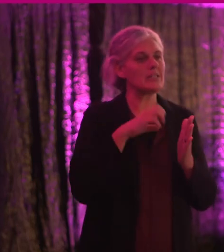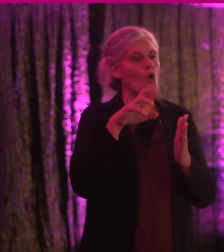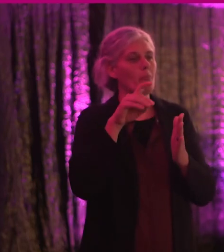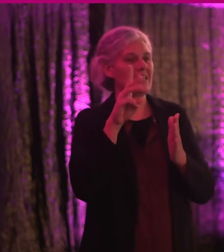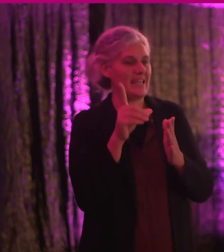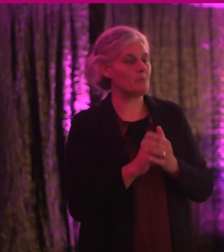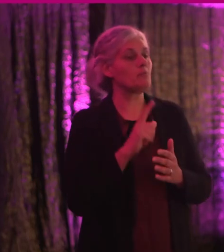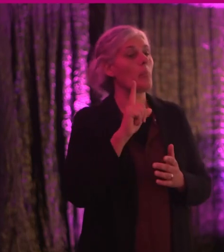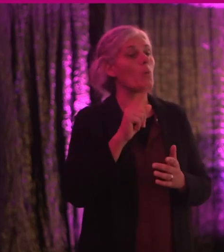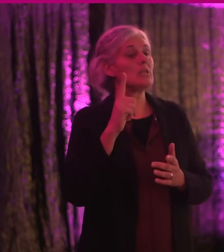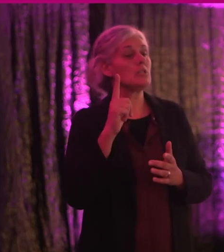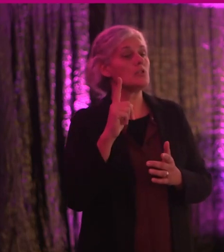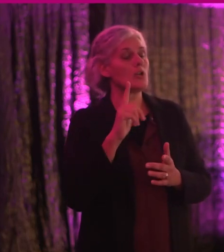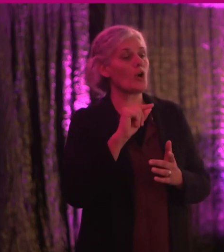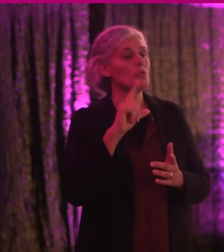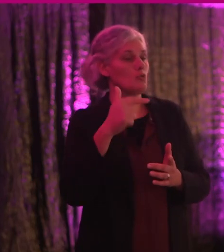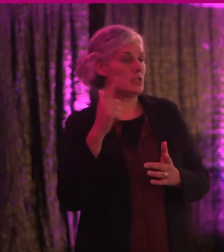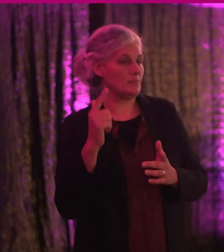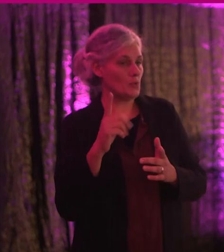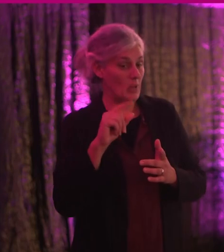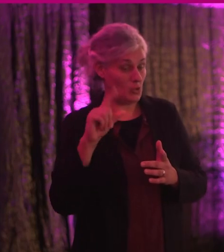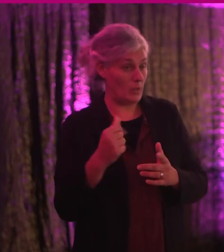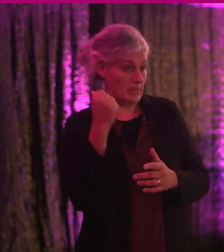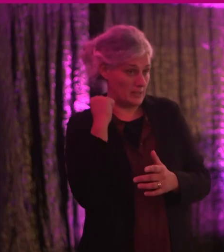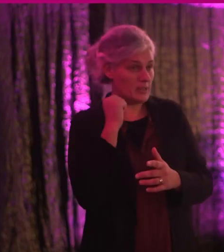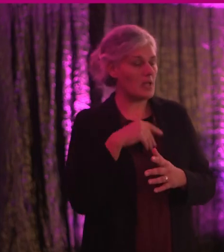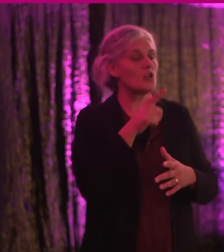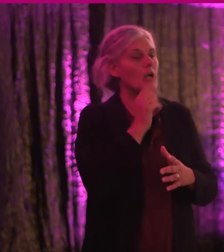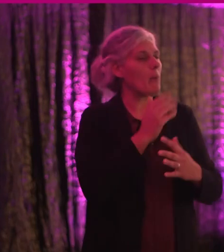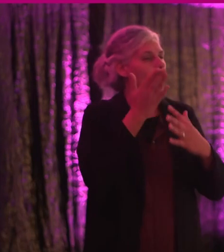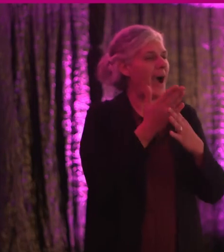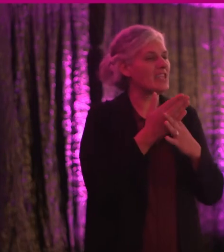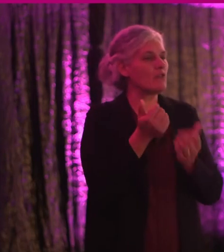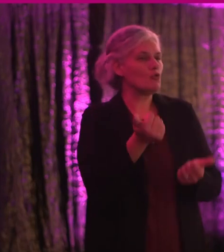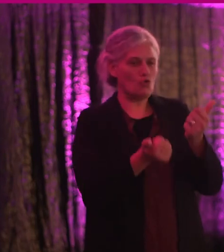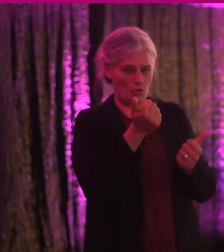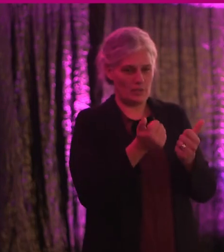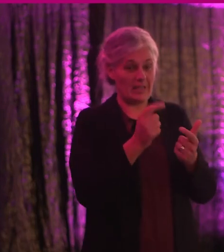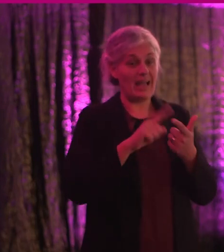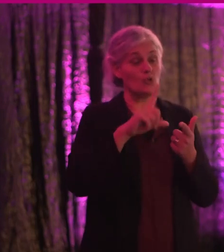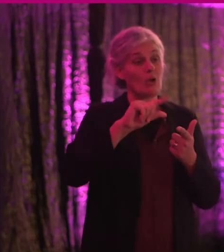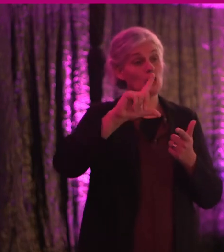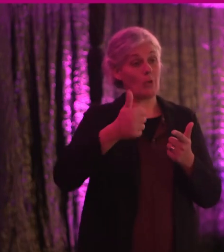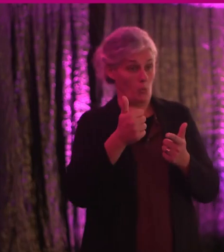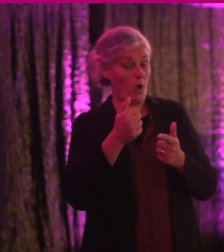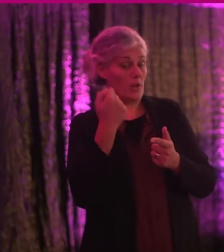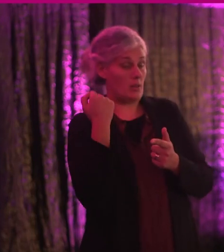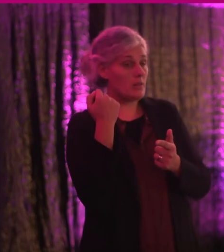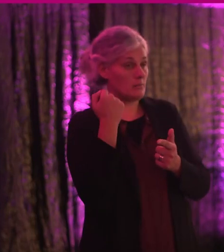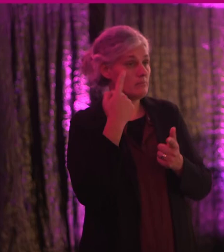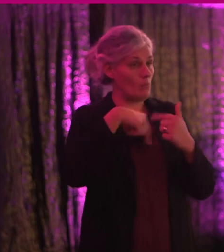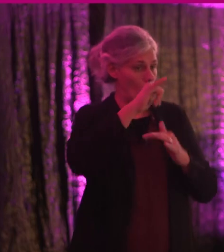2020 looked at Article 13, Access to Justice. And in 2021, it was on